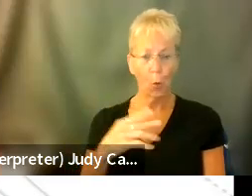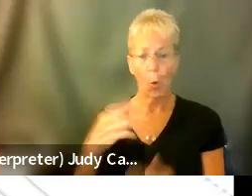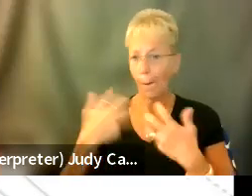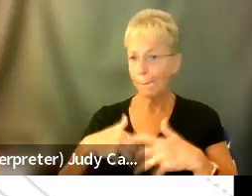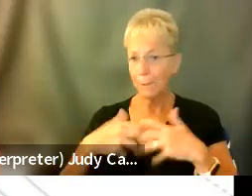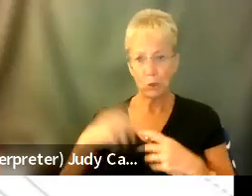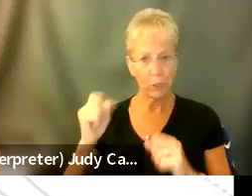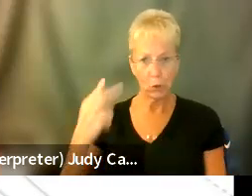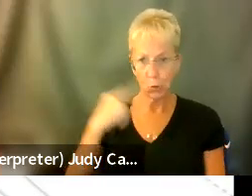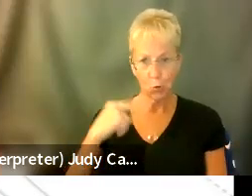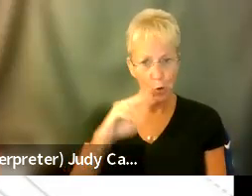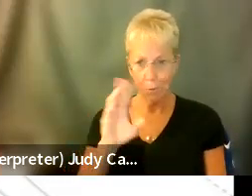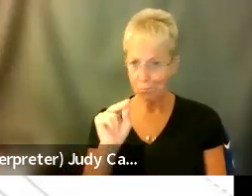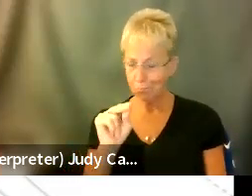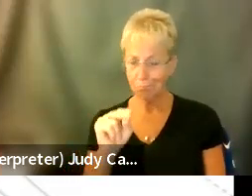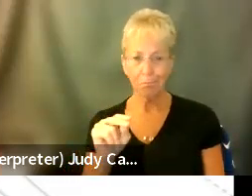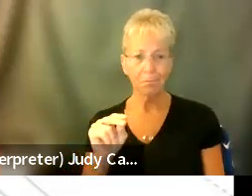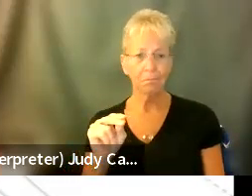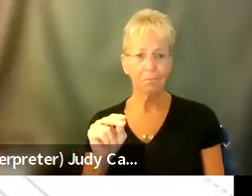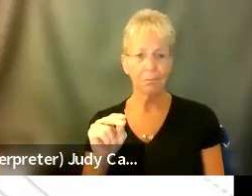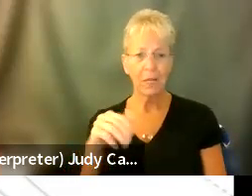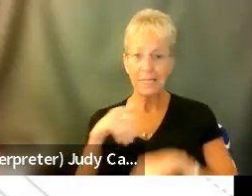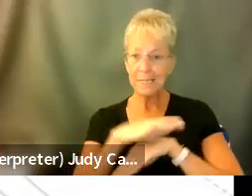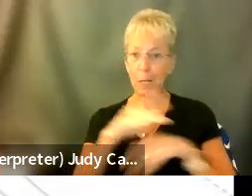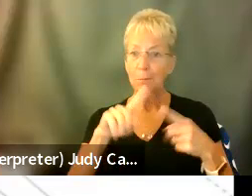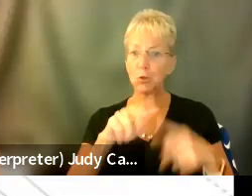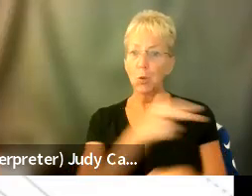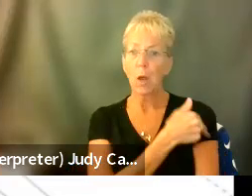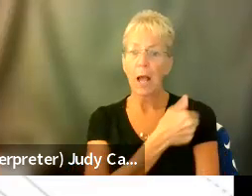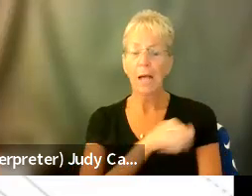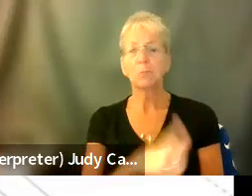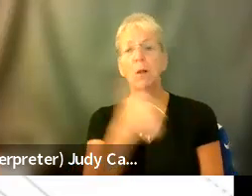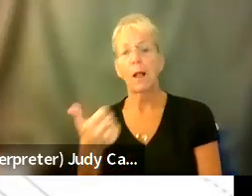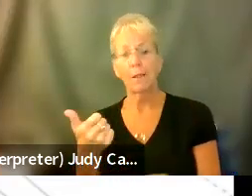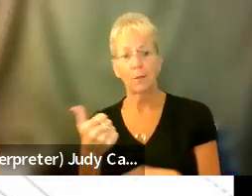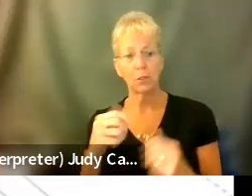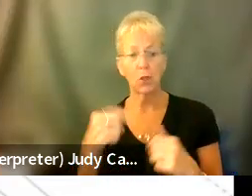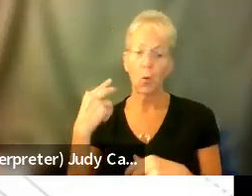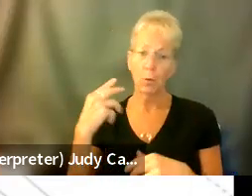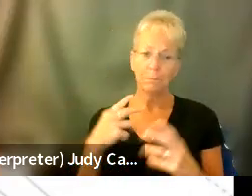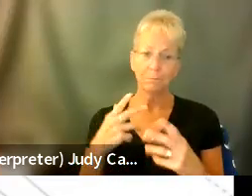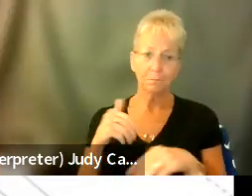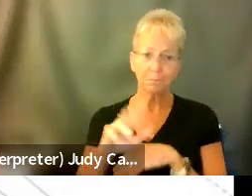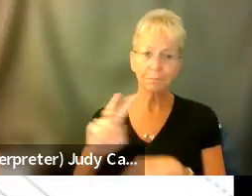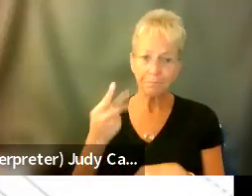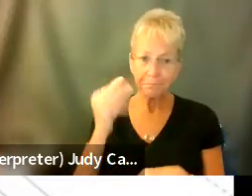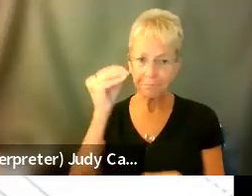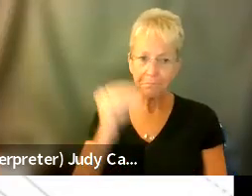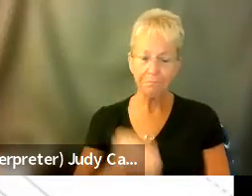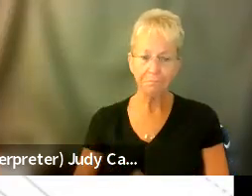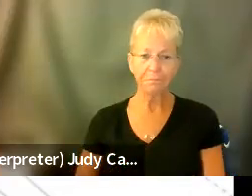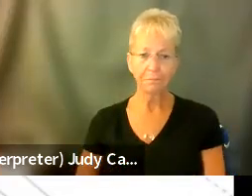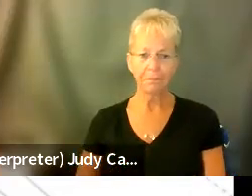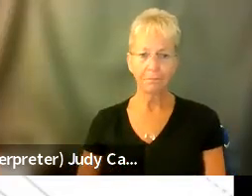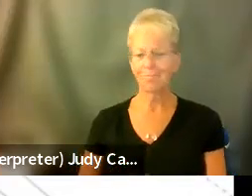really be able to look at it. And I was like, well, can you send me to the hospital in town that does so I can get, you know, a second opinion? And she's